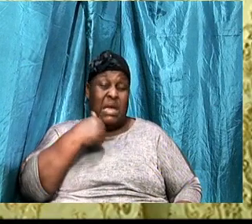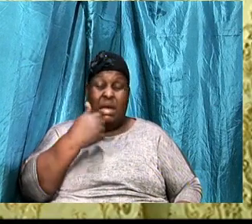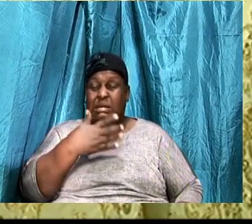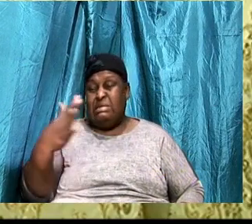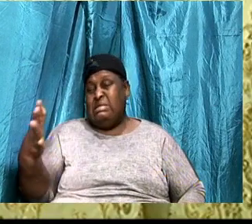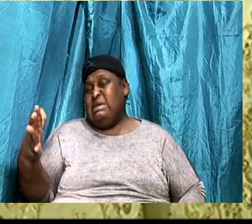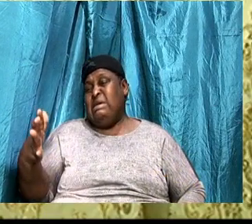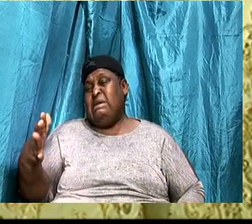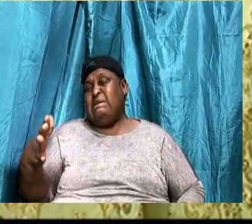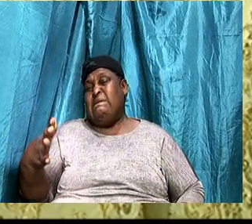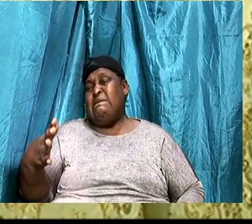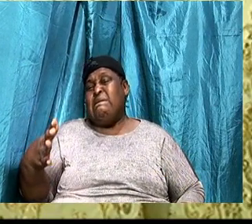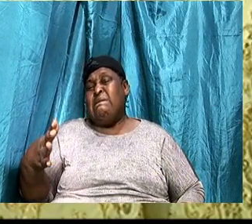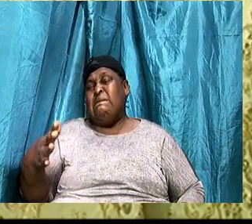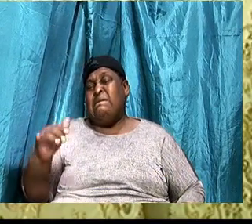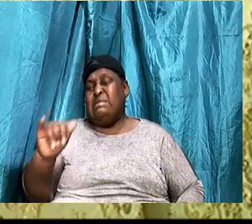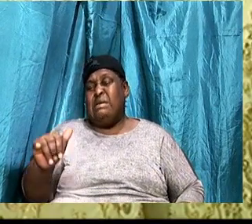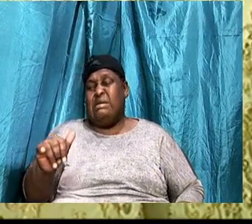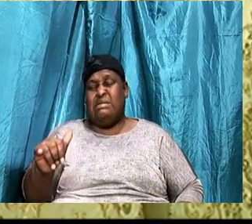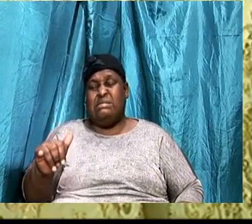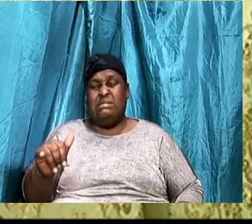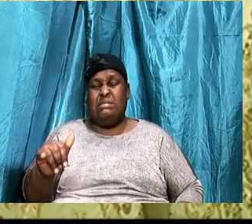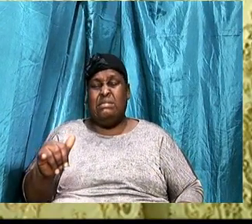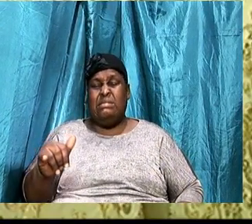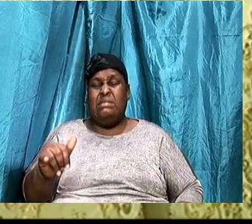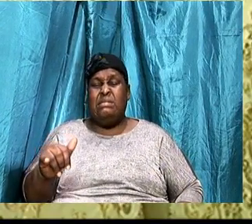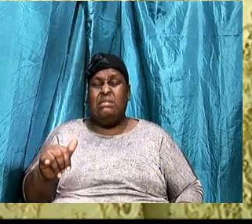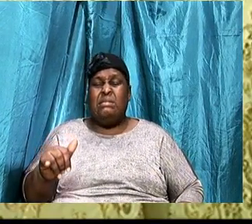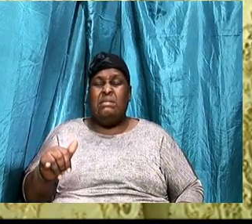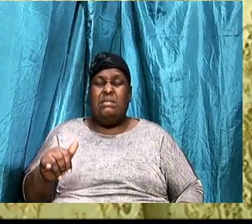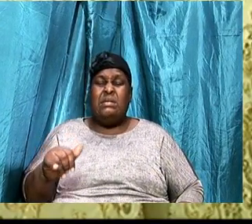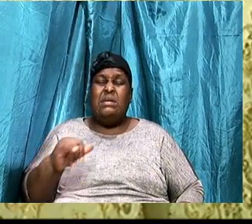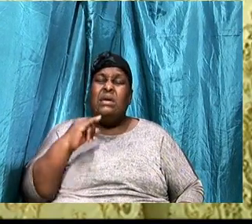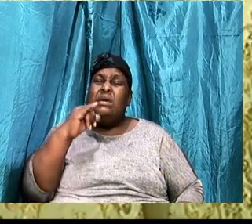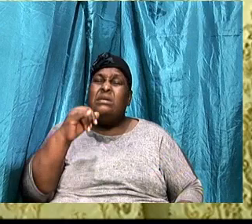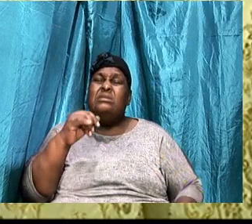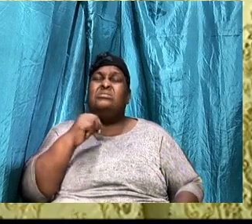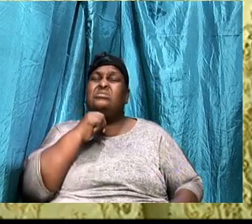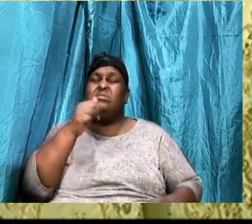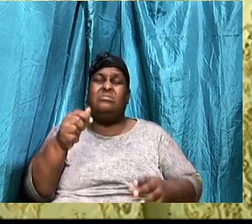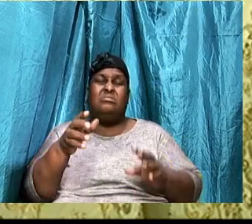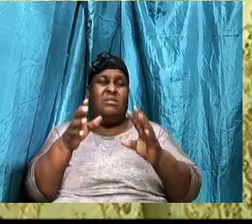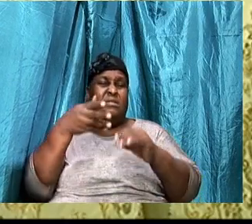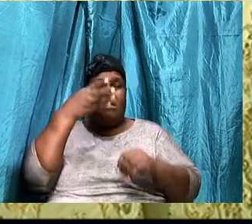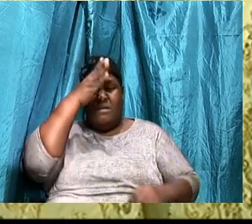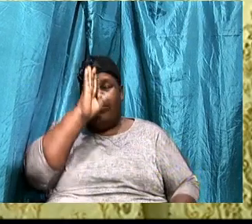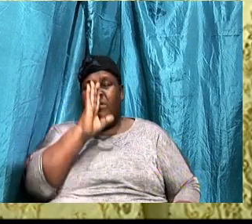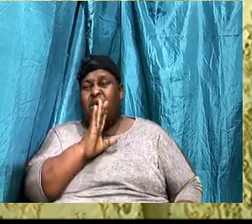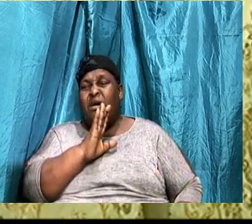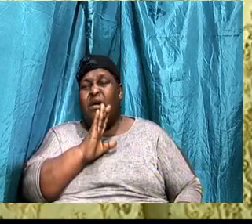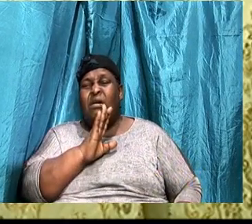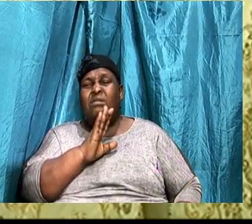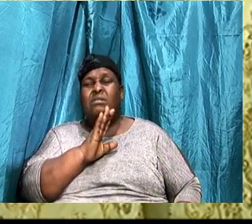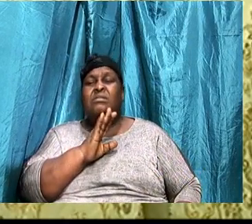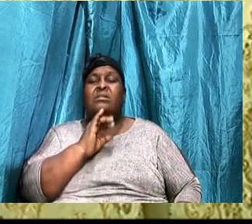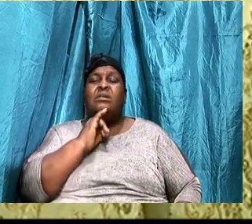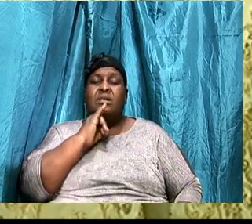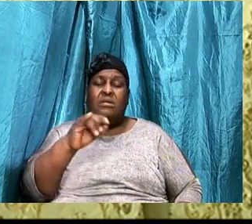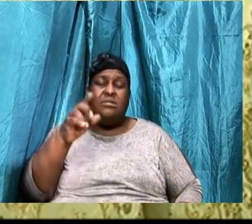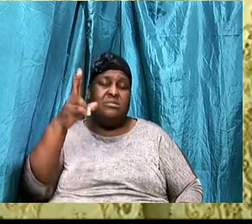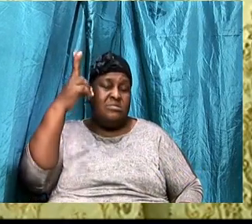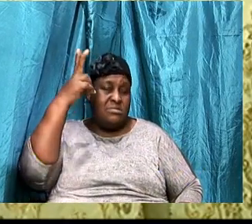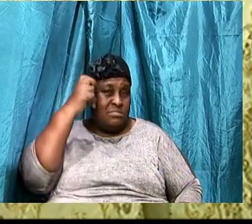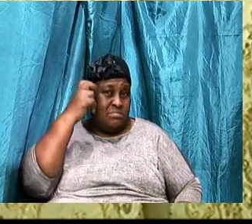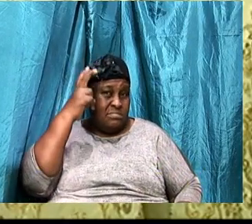Christ is the enemy. Right? I know myself and I am a truthful person. try to be a truthful person.